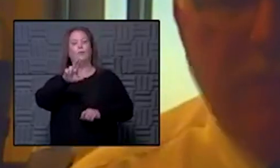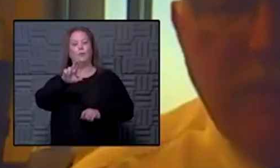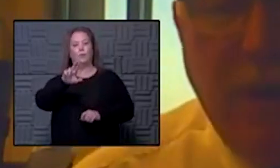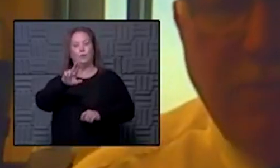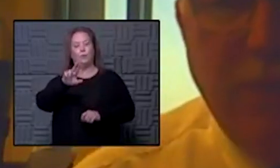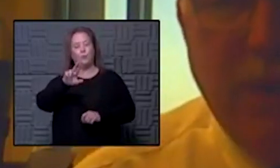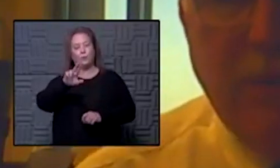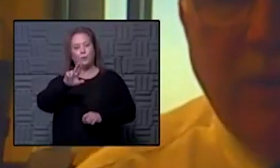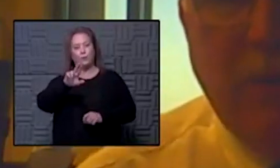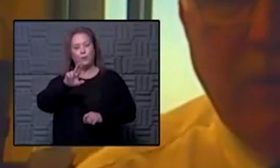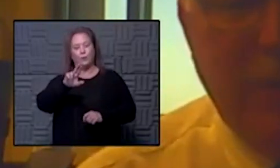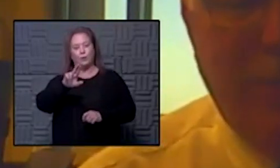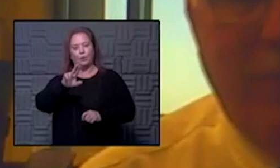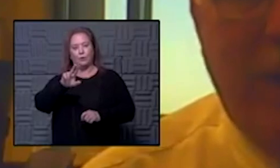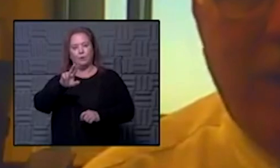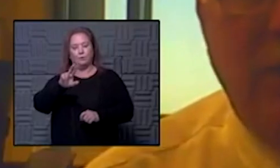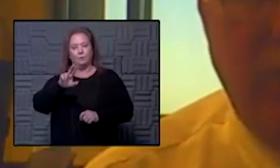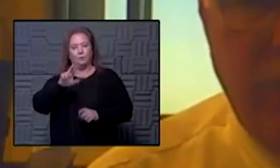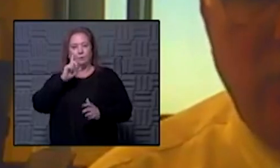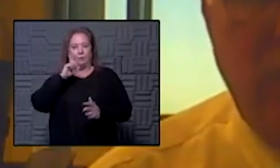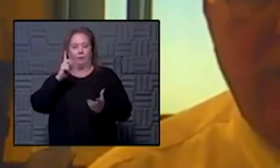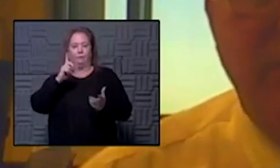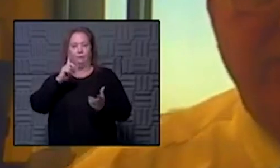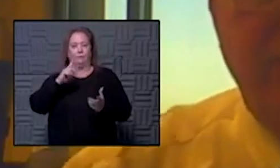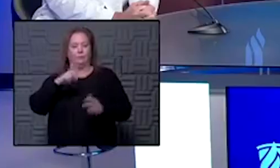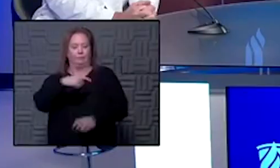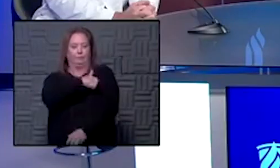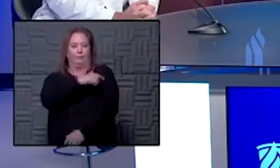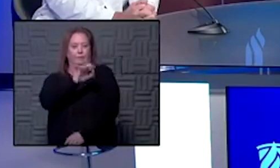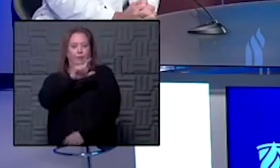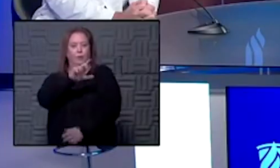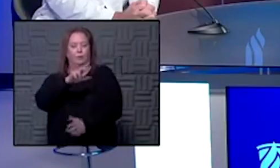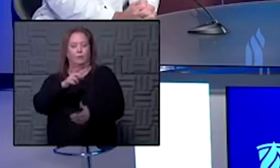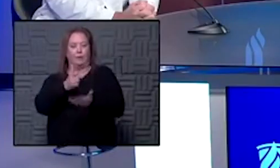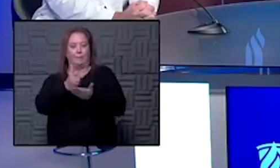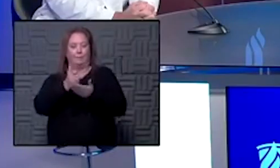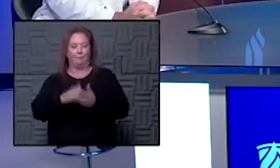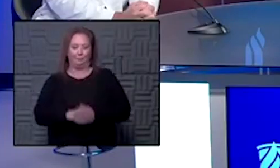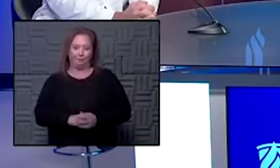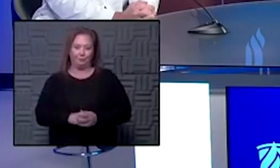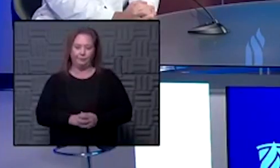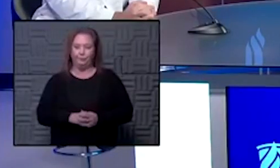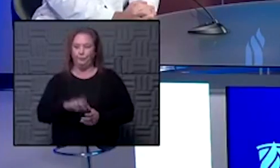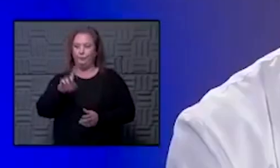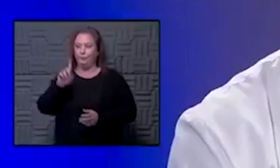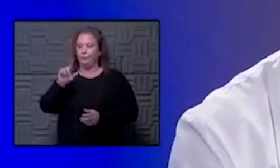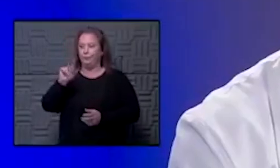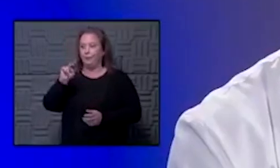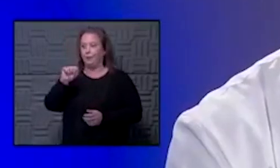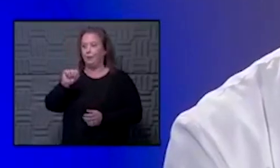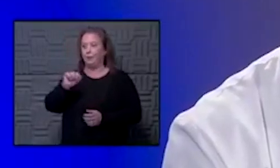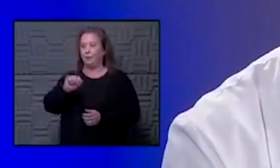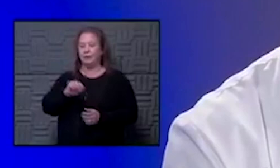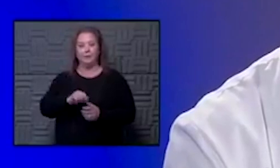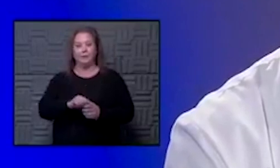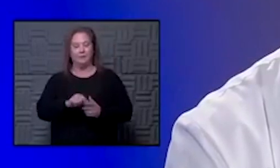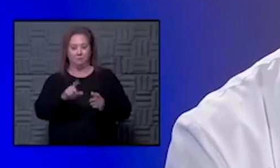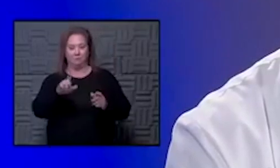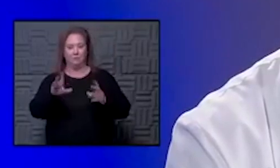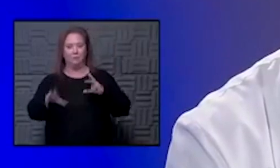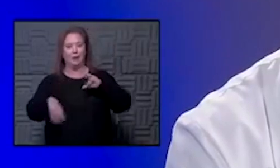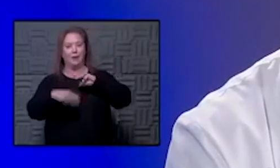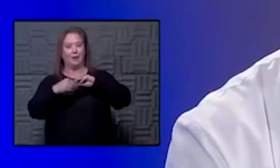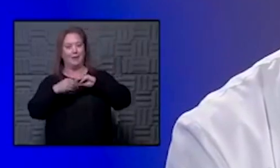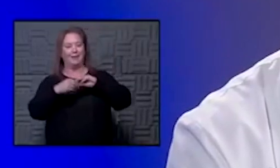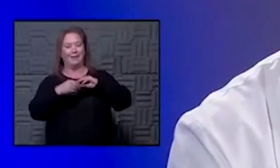be anything other than top of mind get your flu shot excellent point dana uh no i just echo what